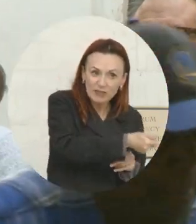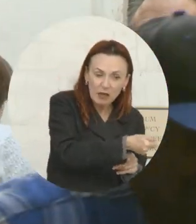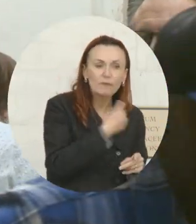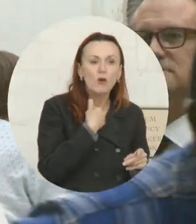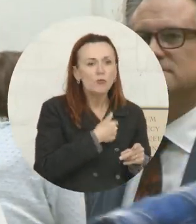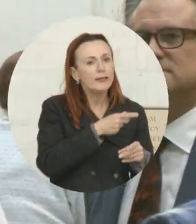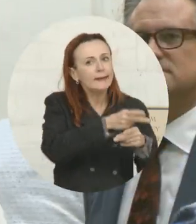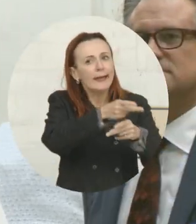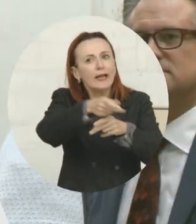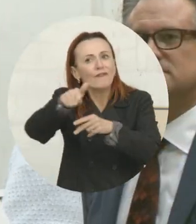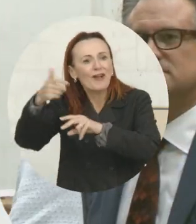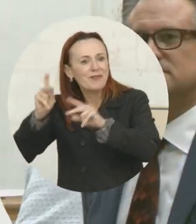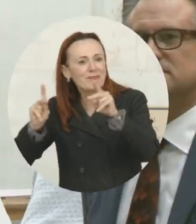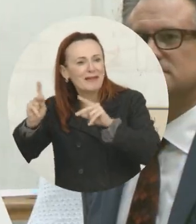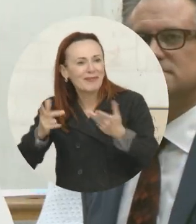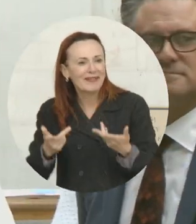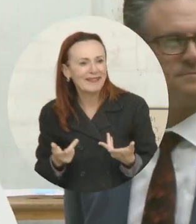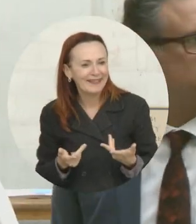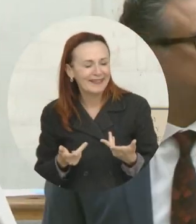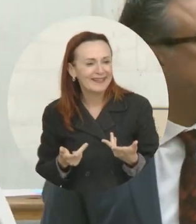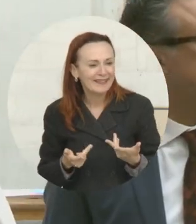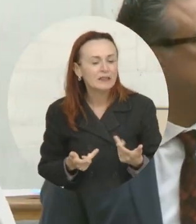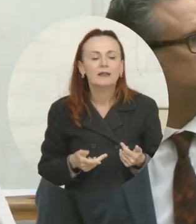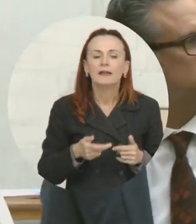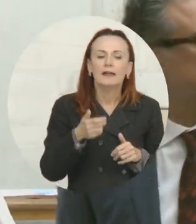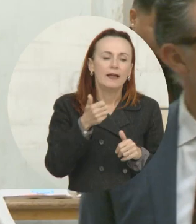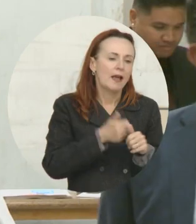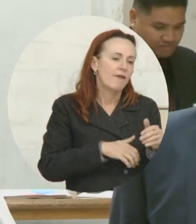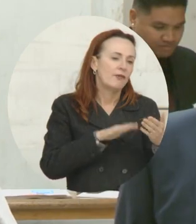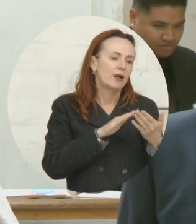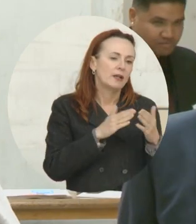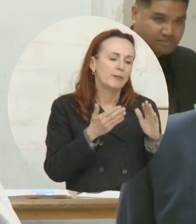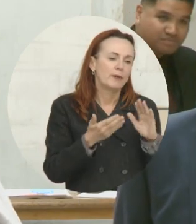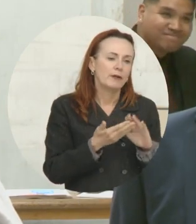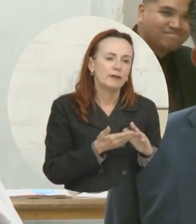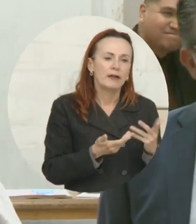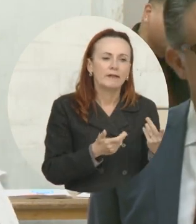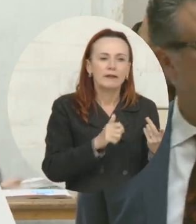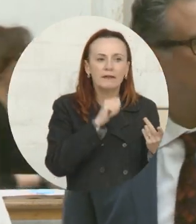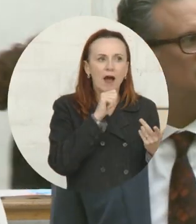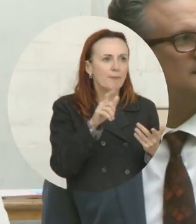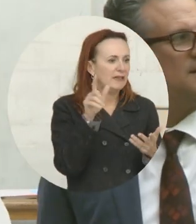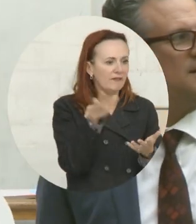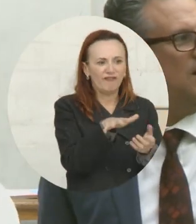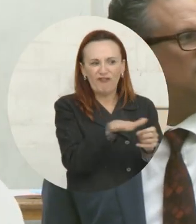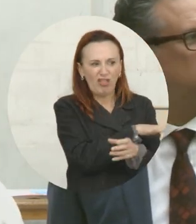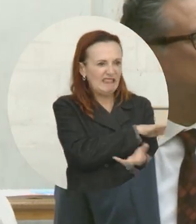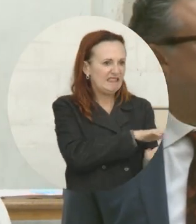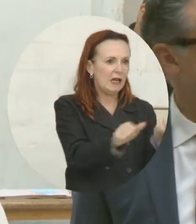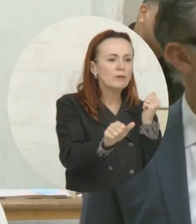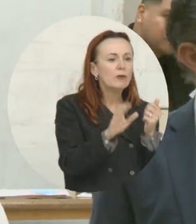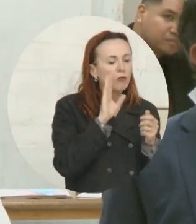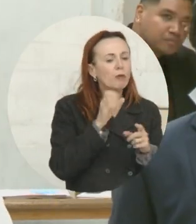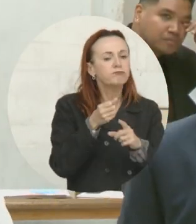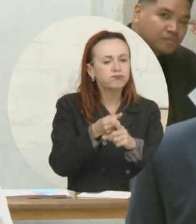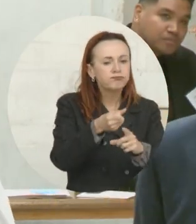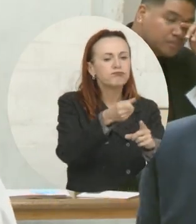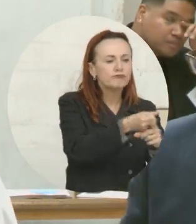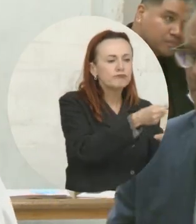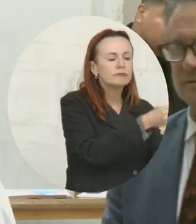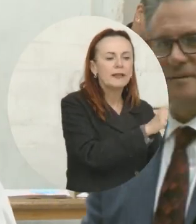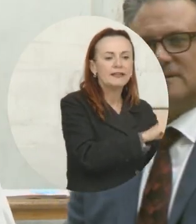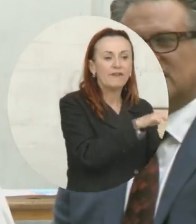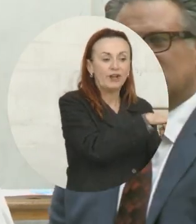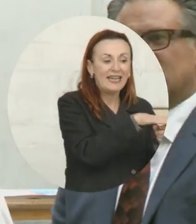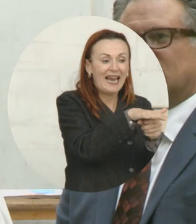everybody else that comes to our community. Because every community is not going to be devastated. It's going to hit in different areas. And if we take